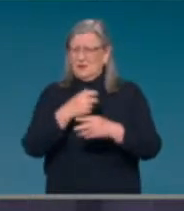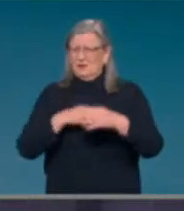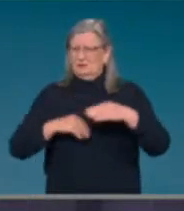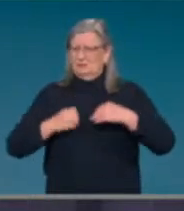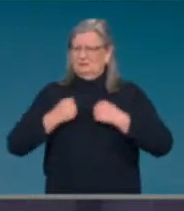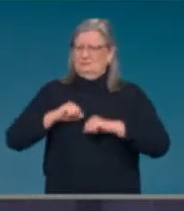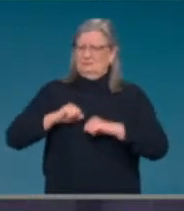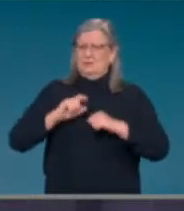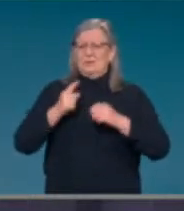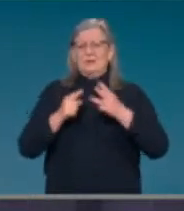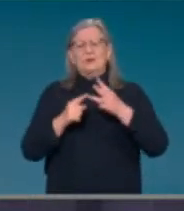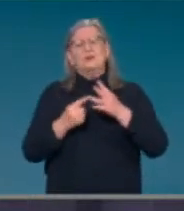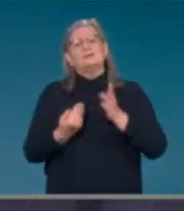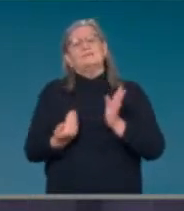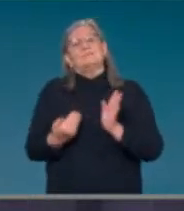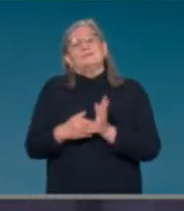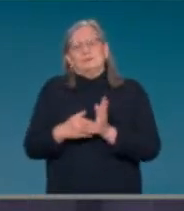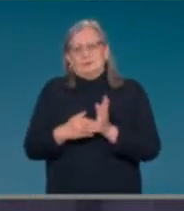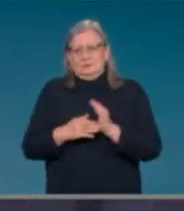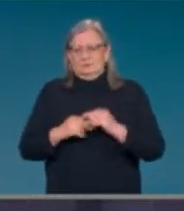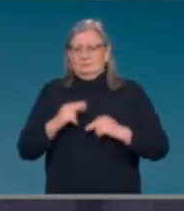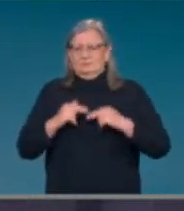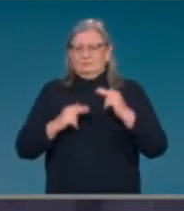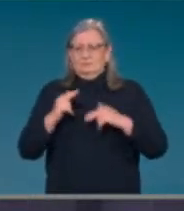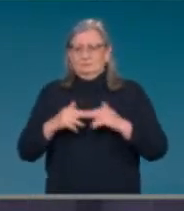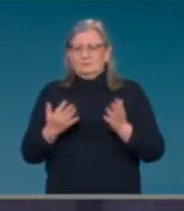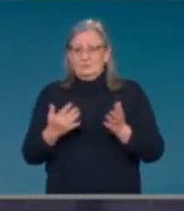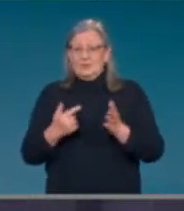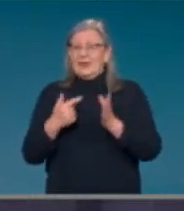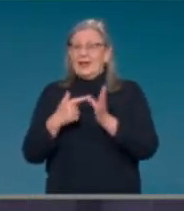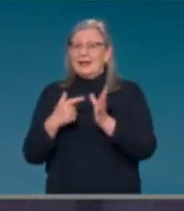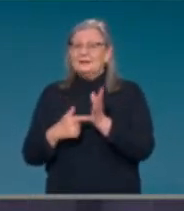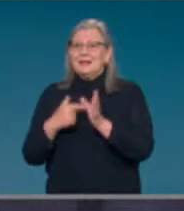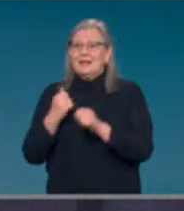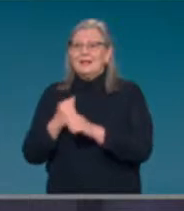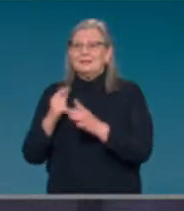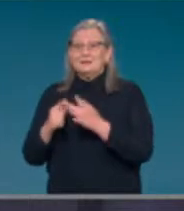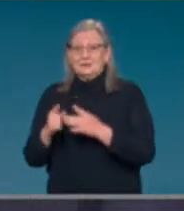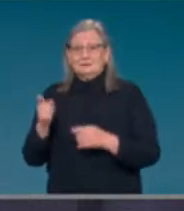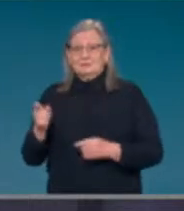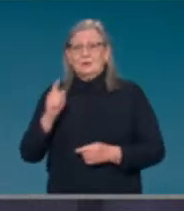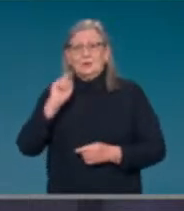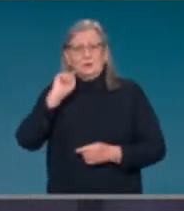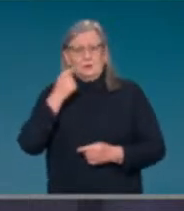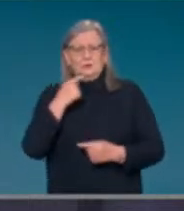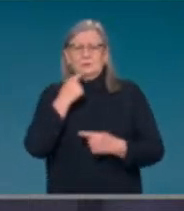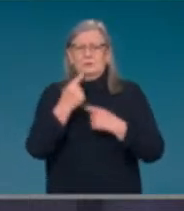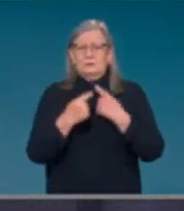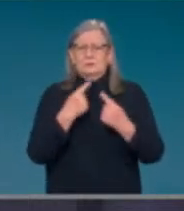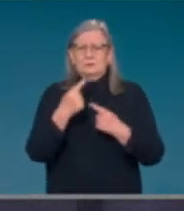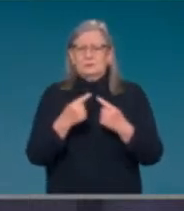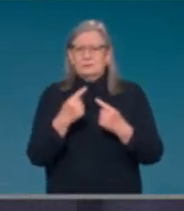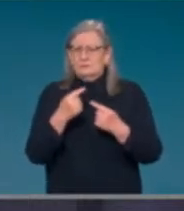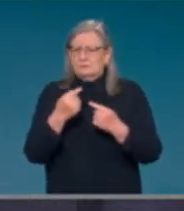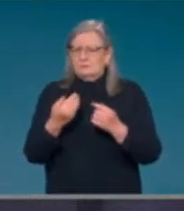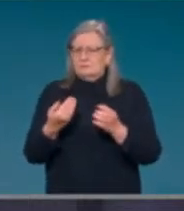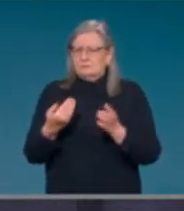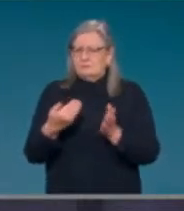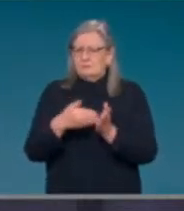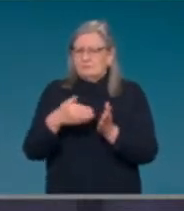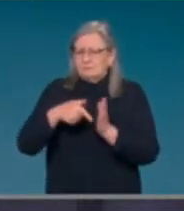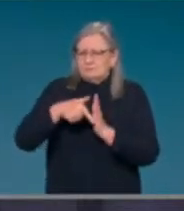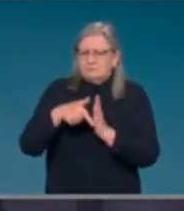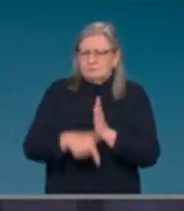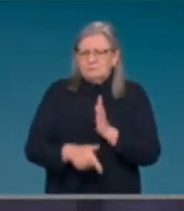the Australian Technical Advisory Group on Immunisation, will provide final advice. They have been working on an interim basis with the